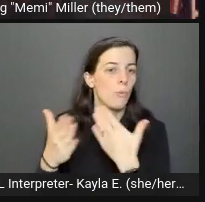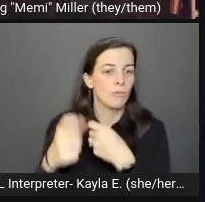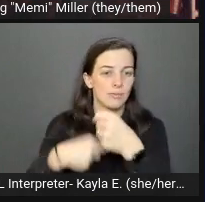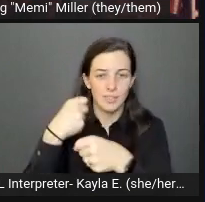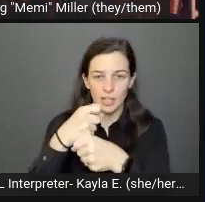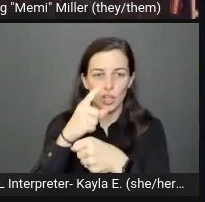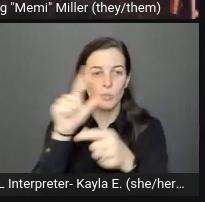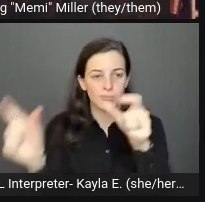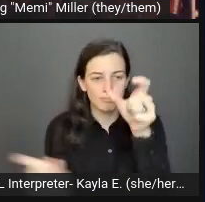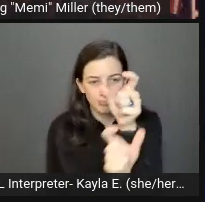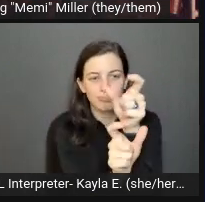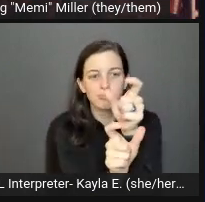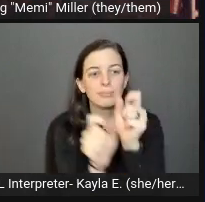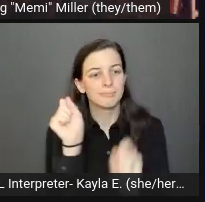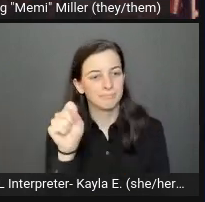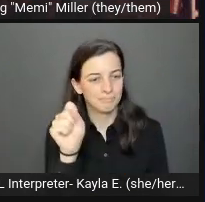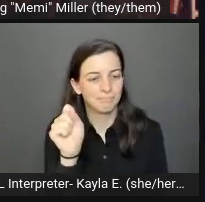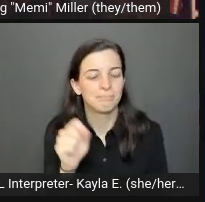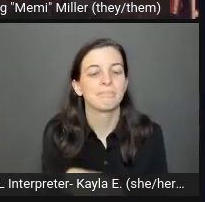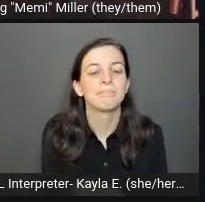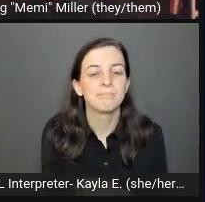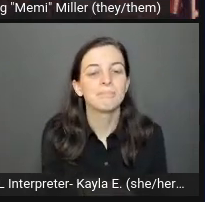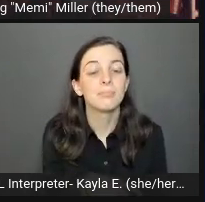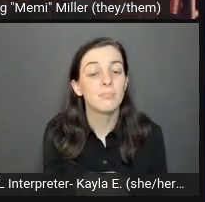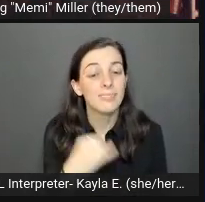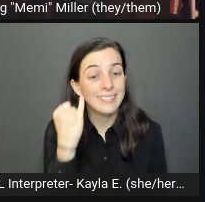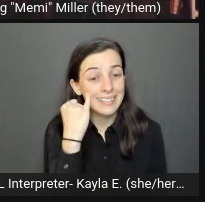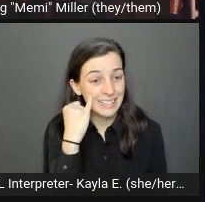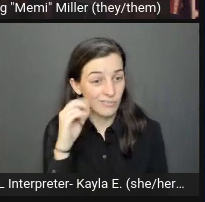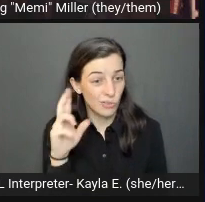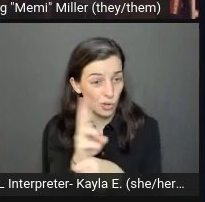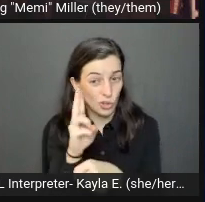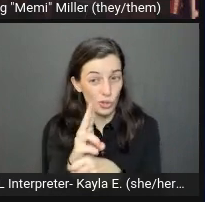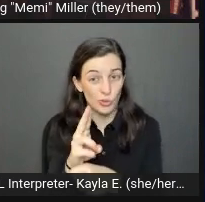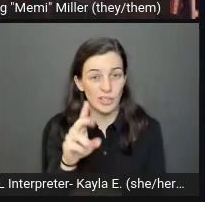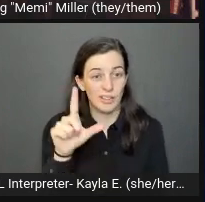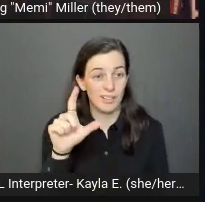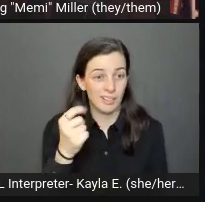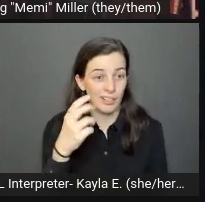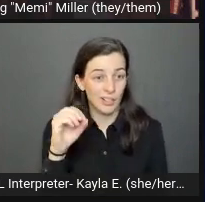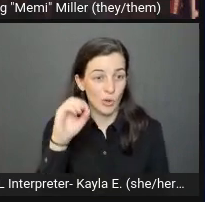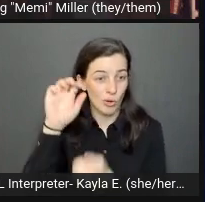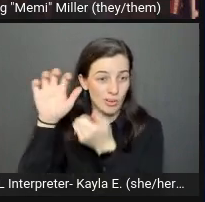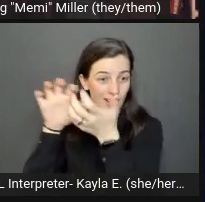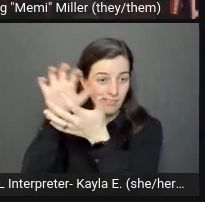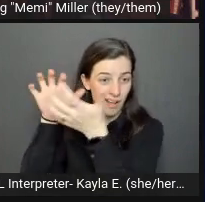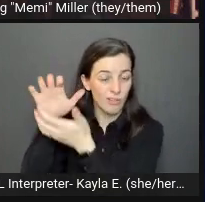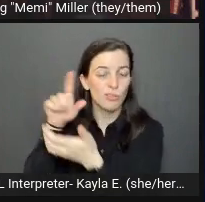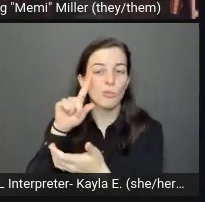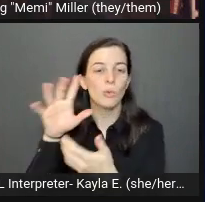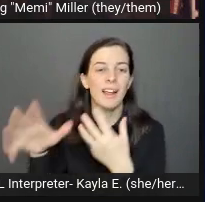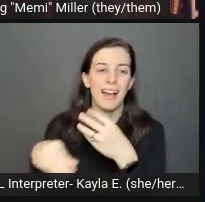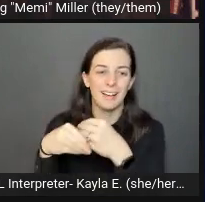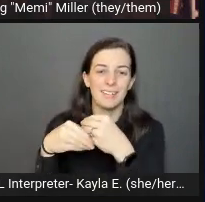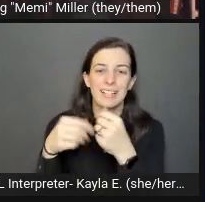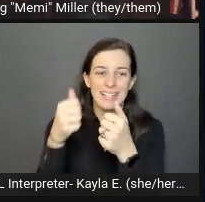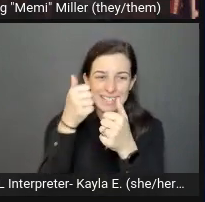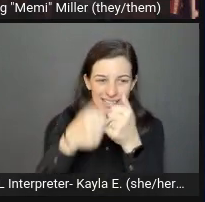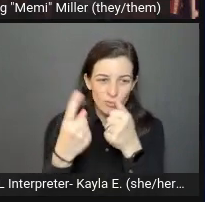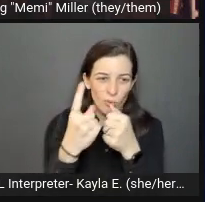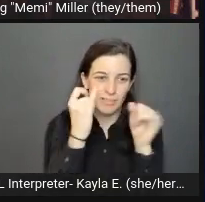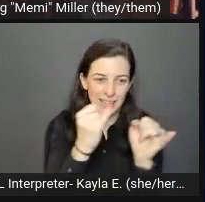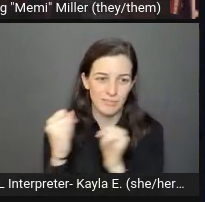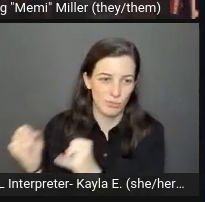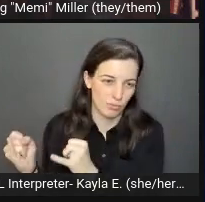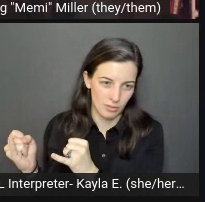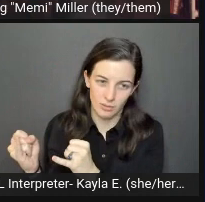If you're using a logo cloud, ideally these will be individual files with proper alt text for each company. It's not